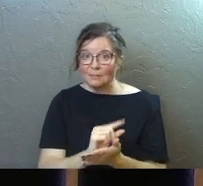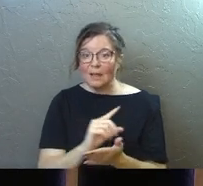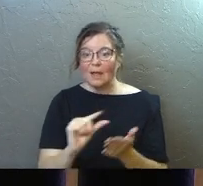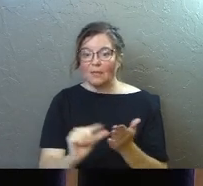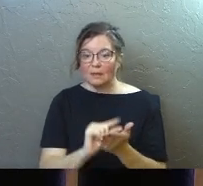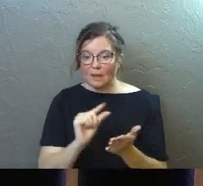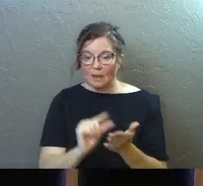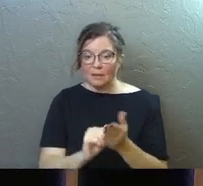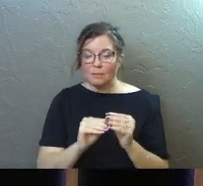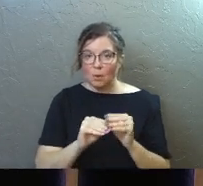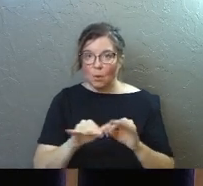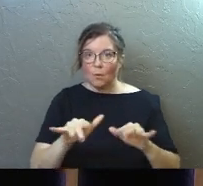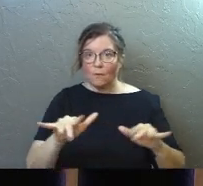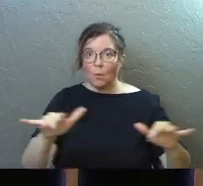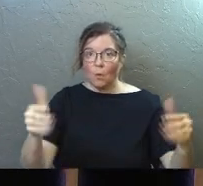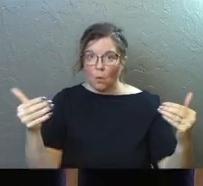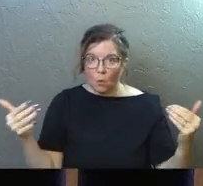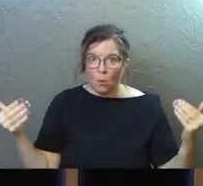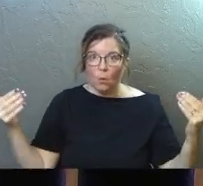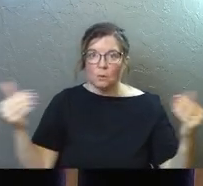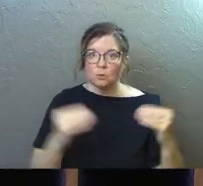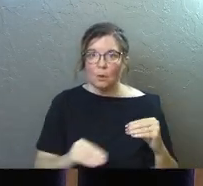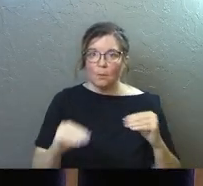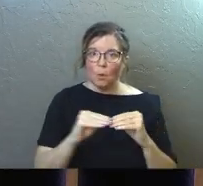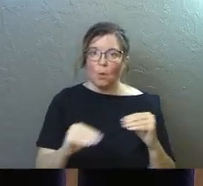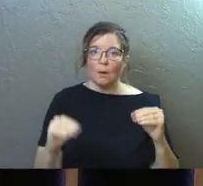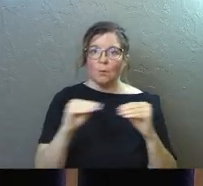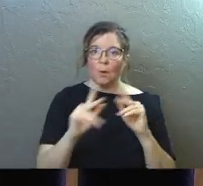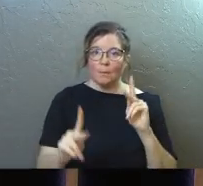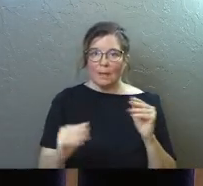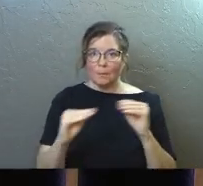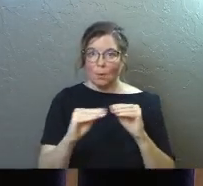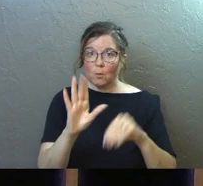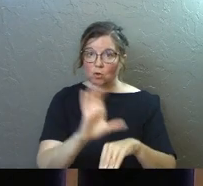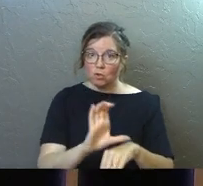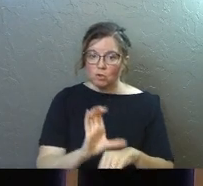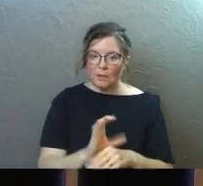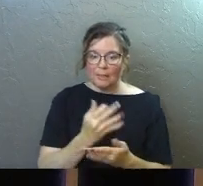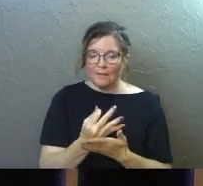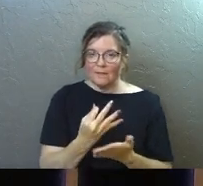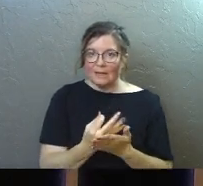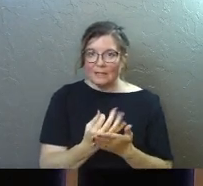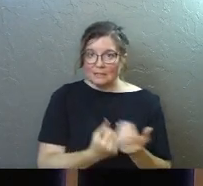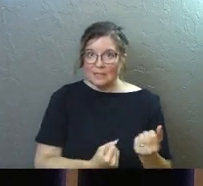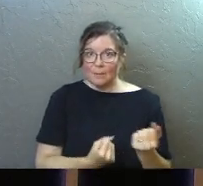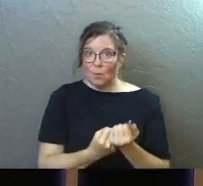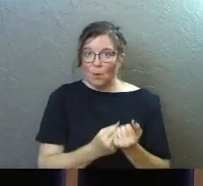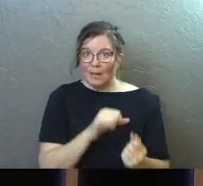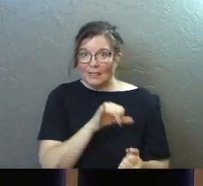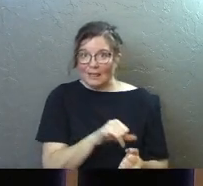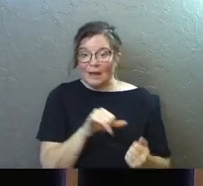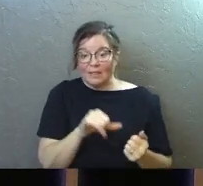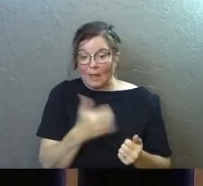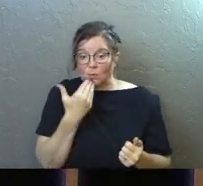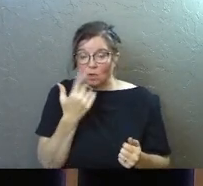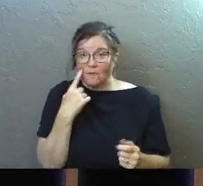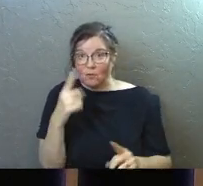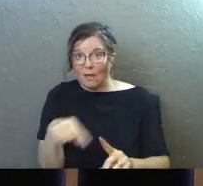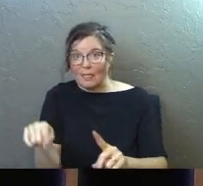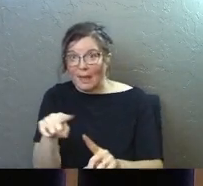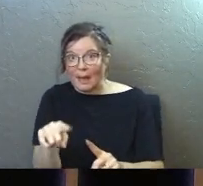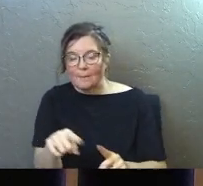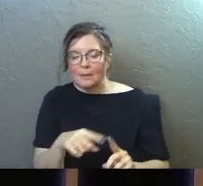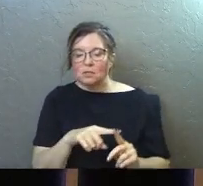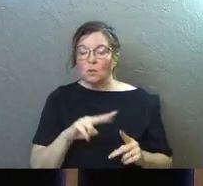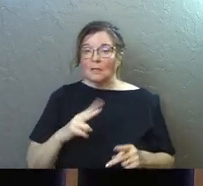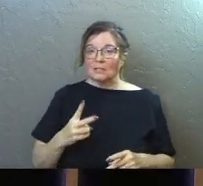the gospel going forward to more and more people and more and more churches. They're financially supporting that. And that was good for them. And